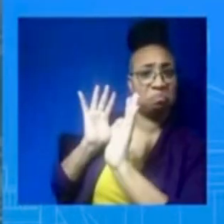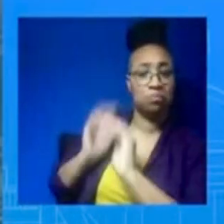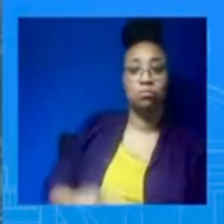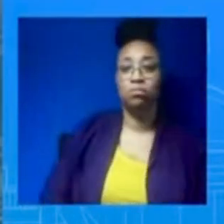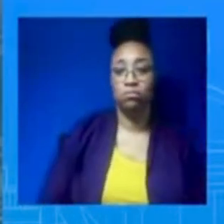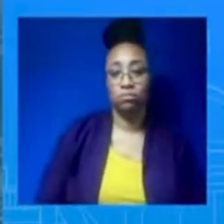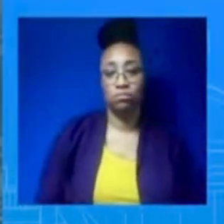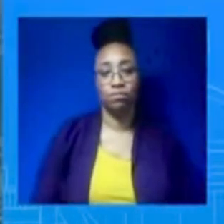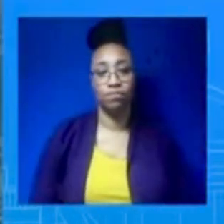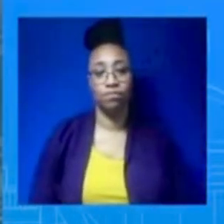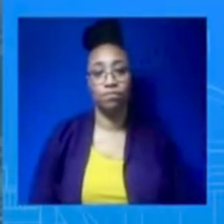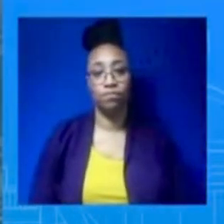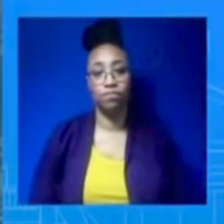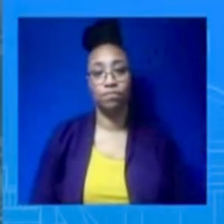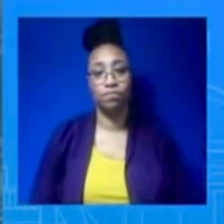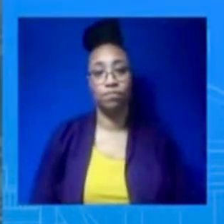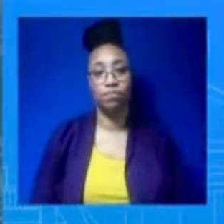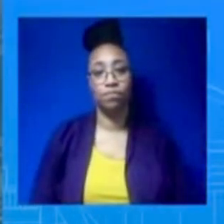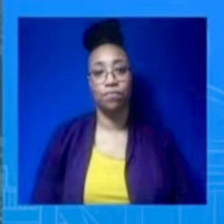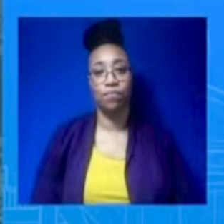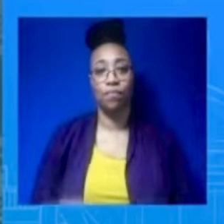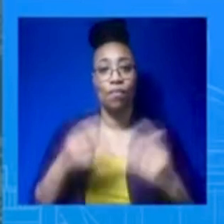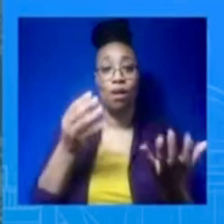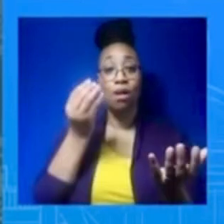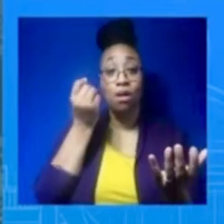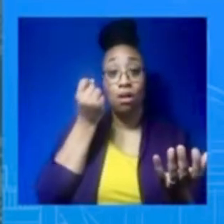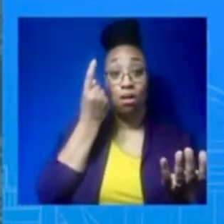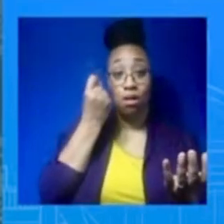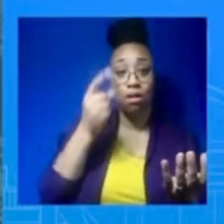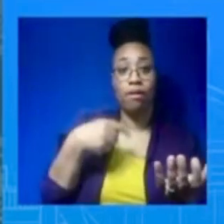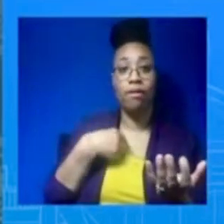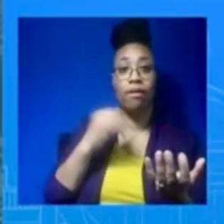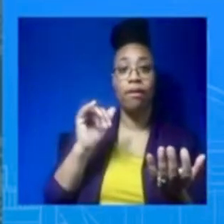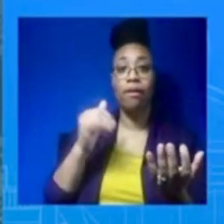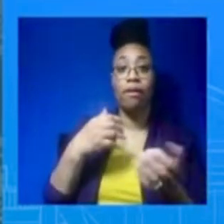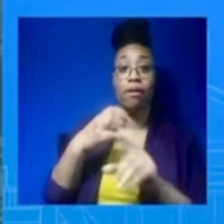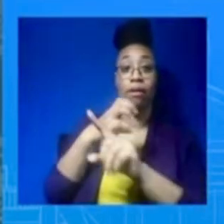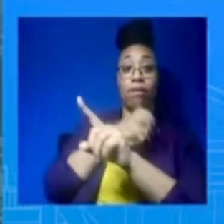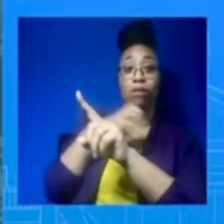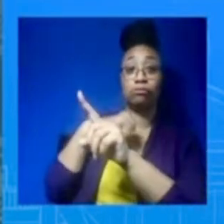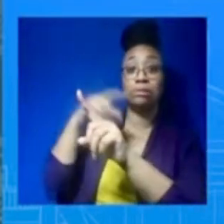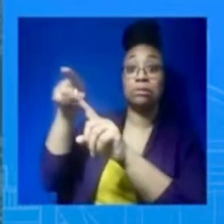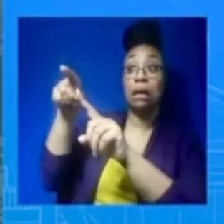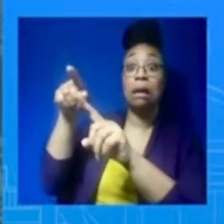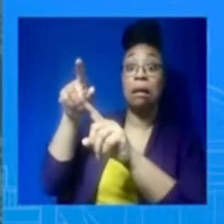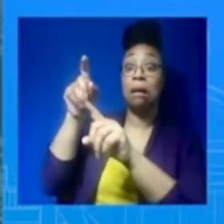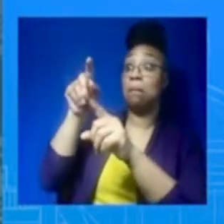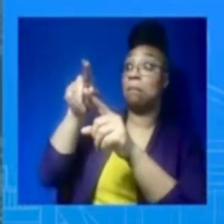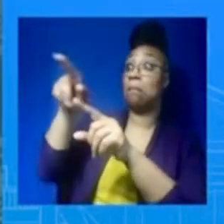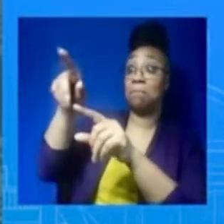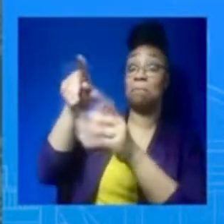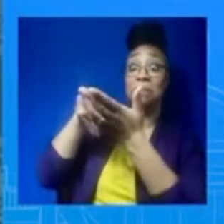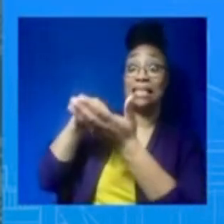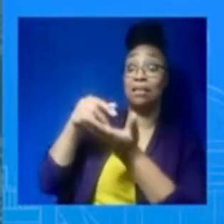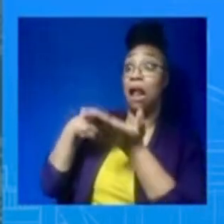be debated on or voted on. It's going to be our parameters, parameters defined by the National Security Council team and the interagency on how we're going to deal